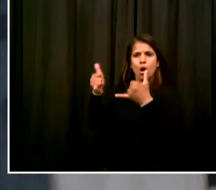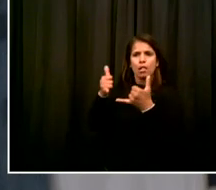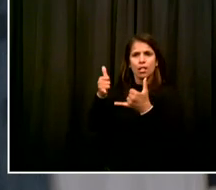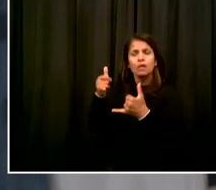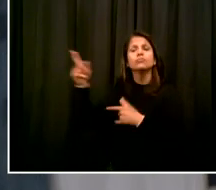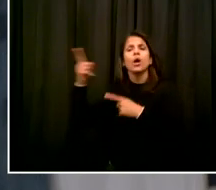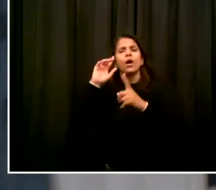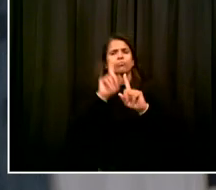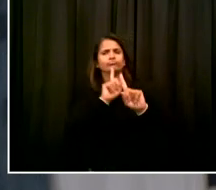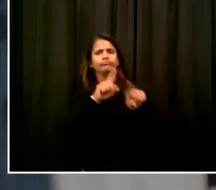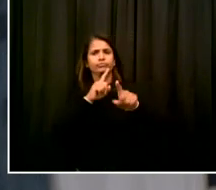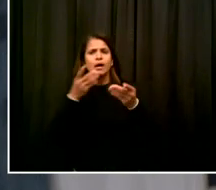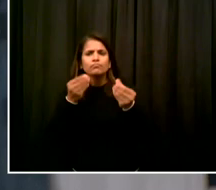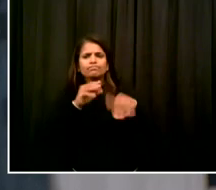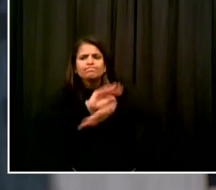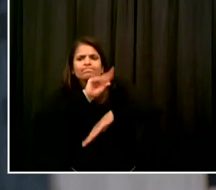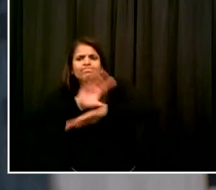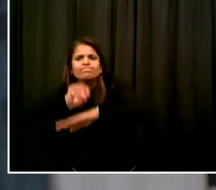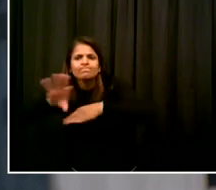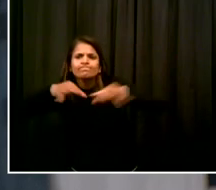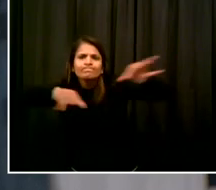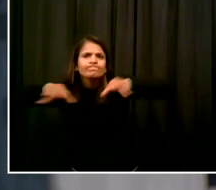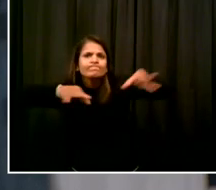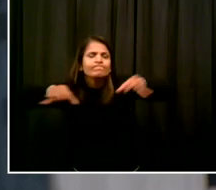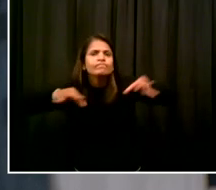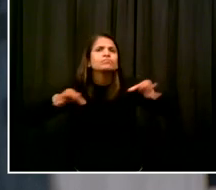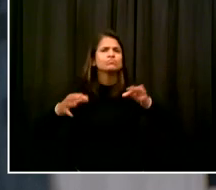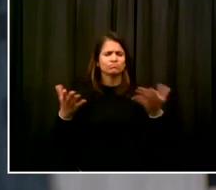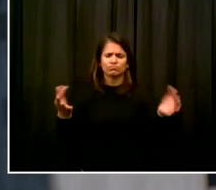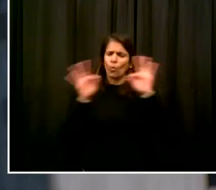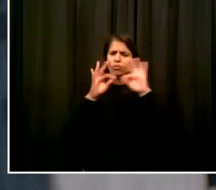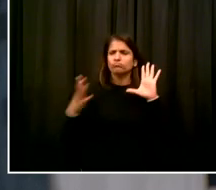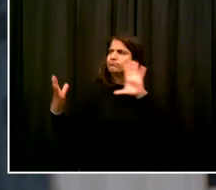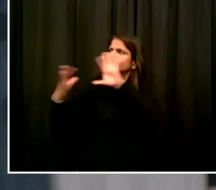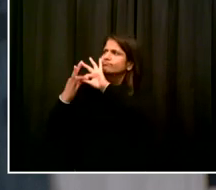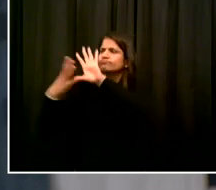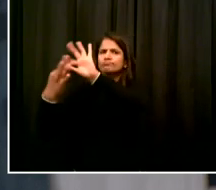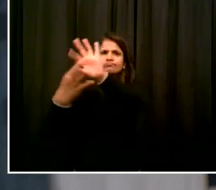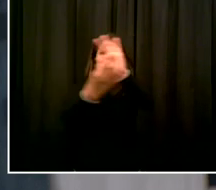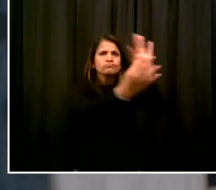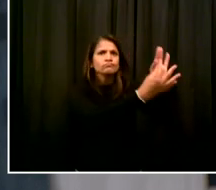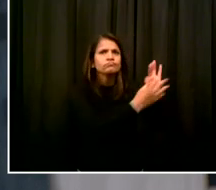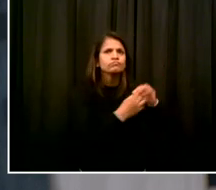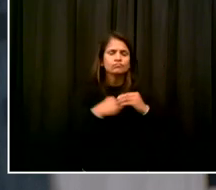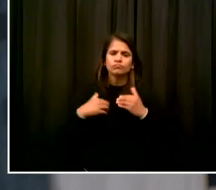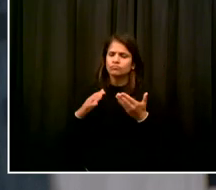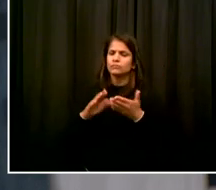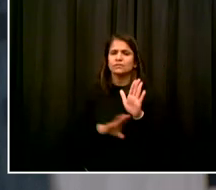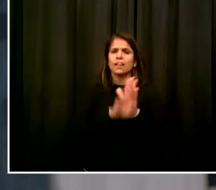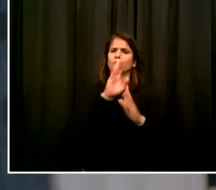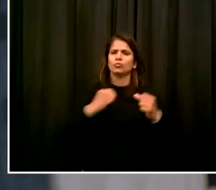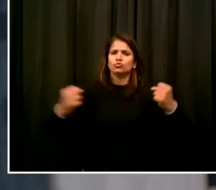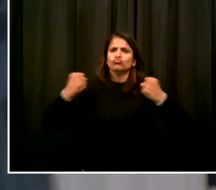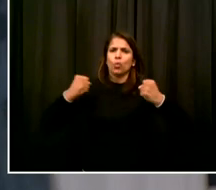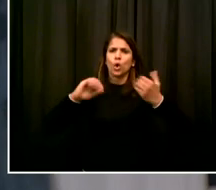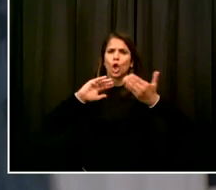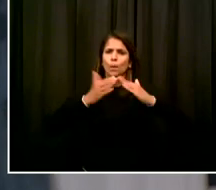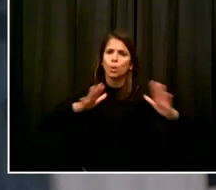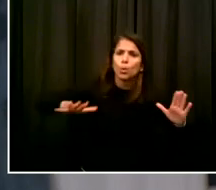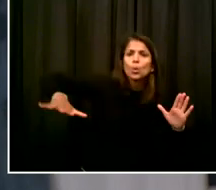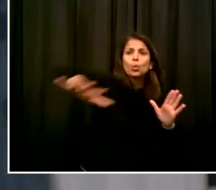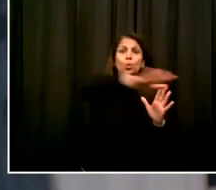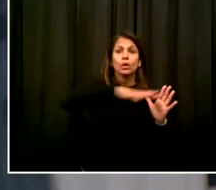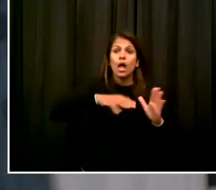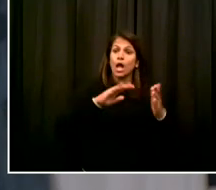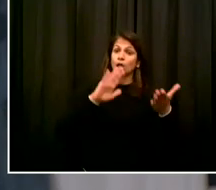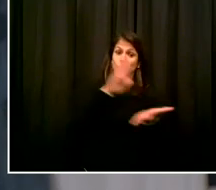our connections to restore our school communities this fall, whether students are on site or online, to help New York City school students